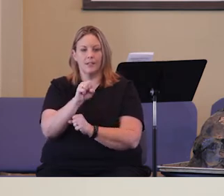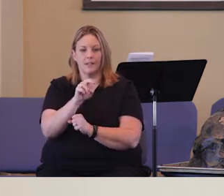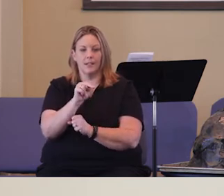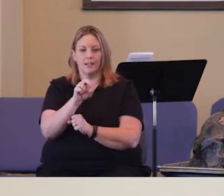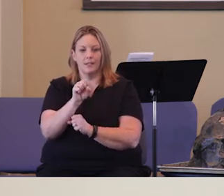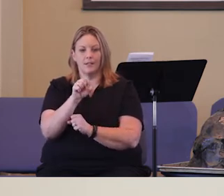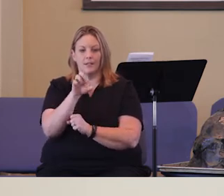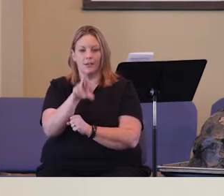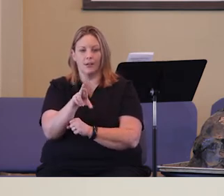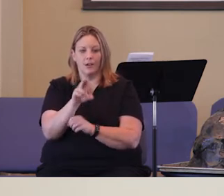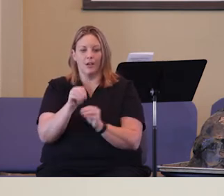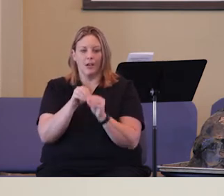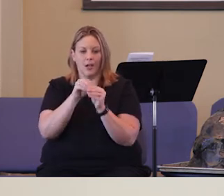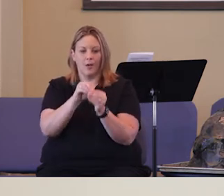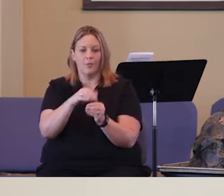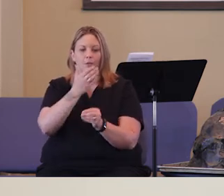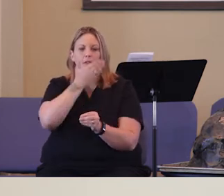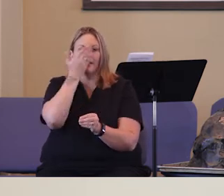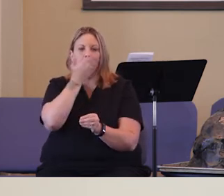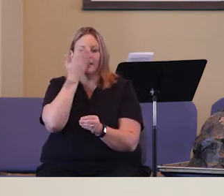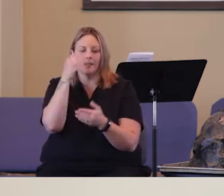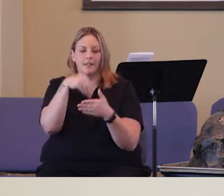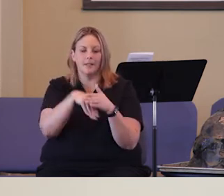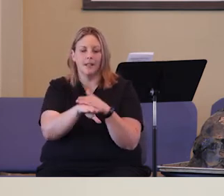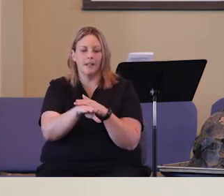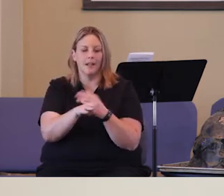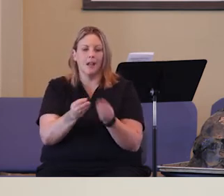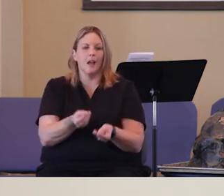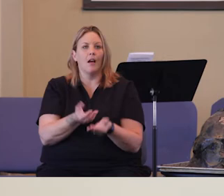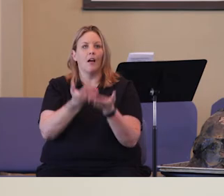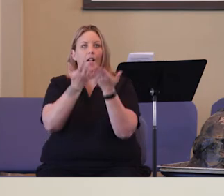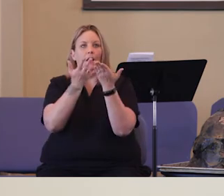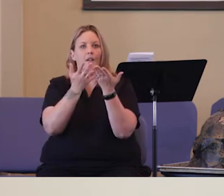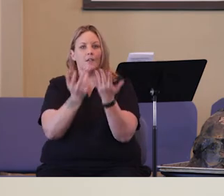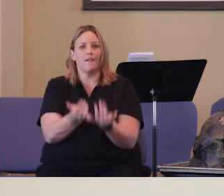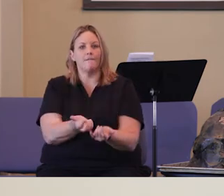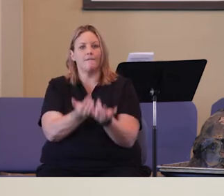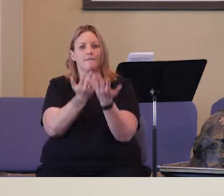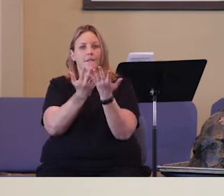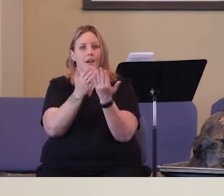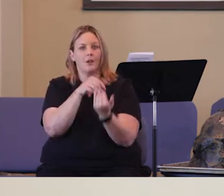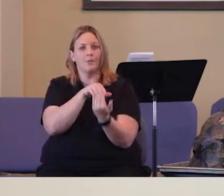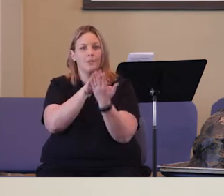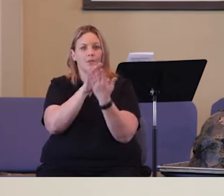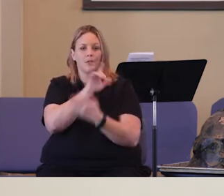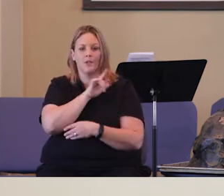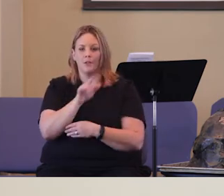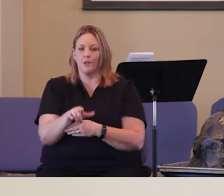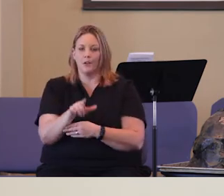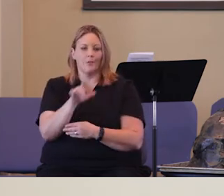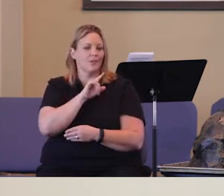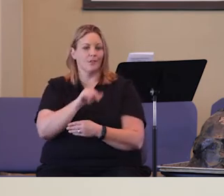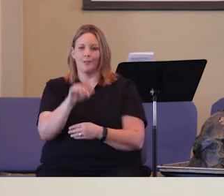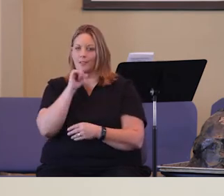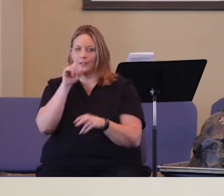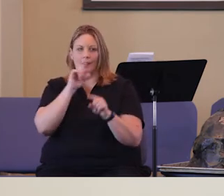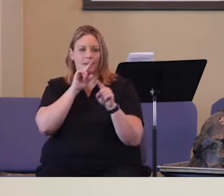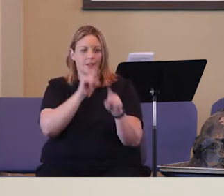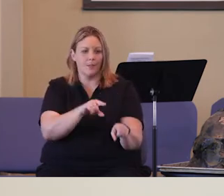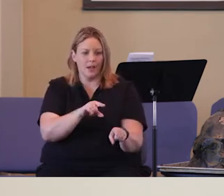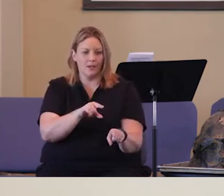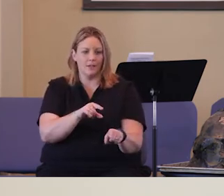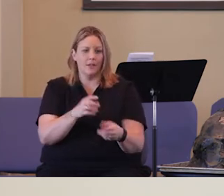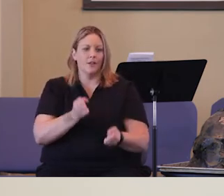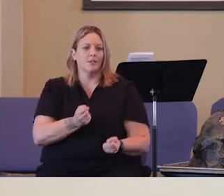and put fire in it and put incense in it and offered a profane fire before the Lord. Which he had not